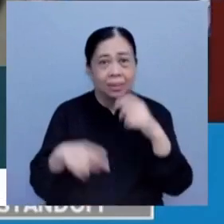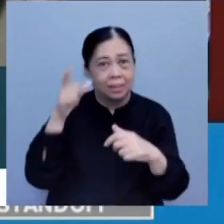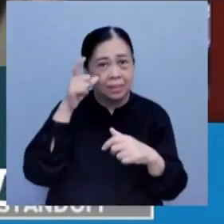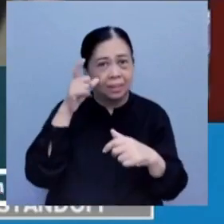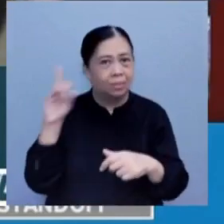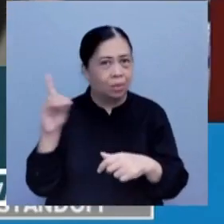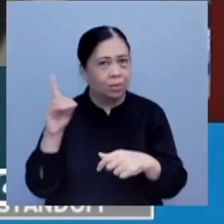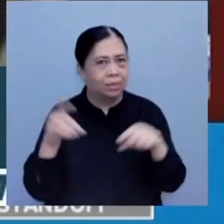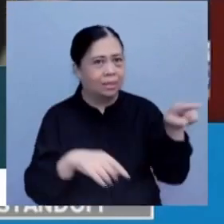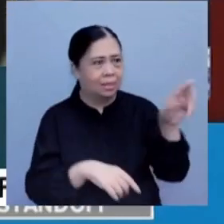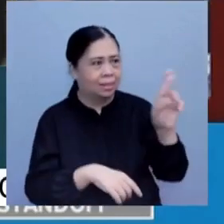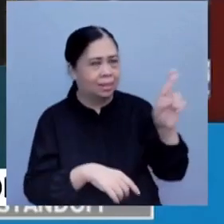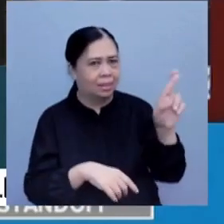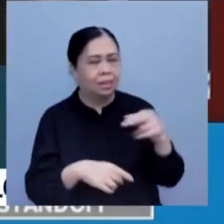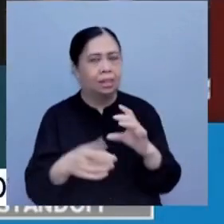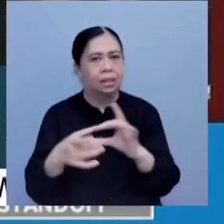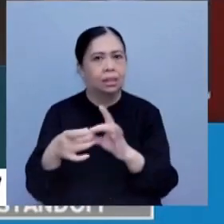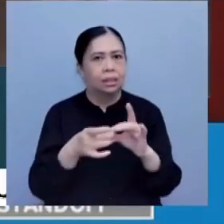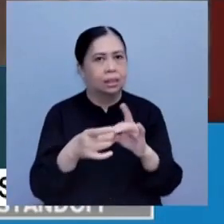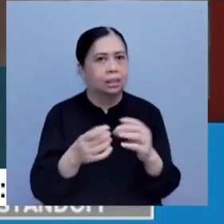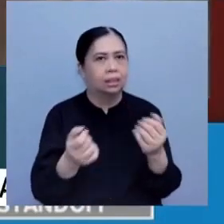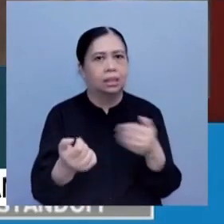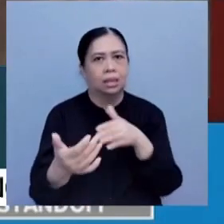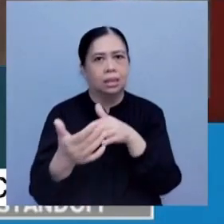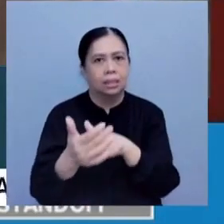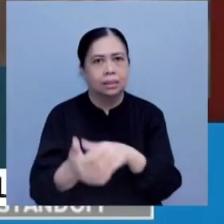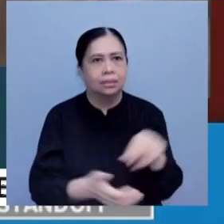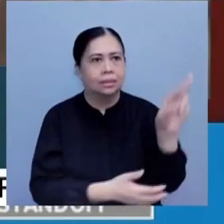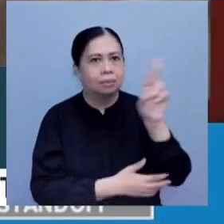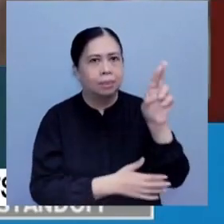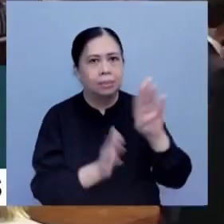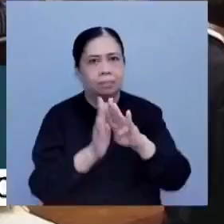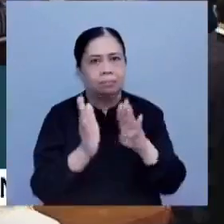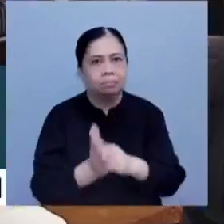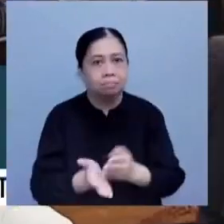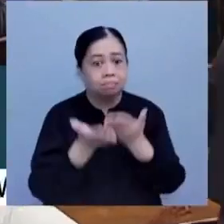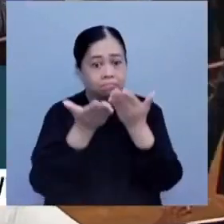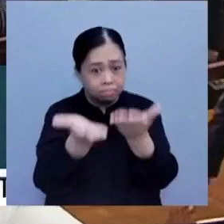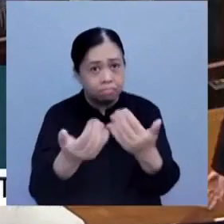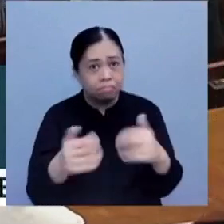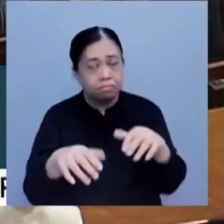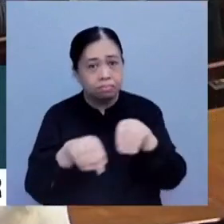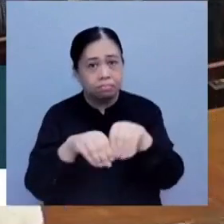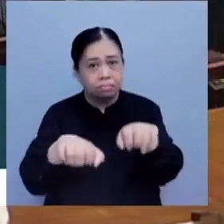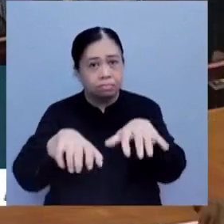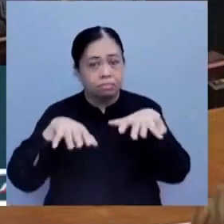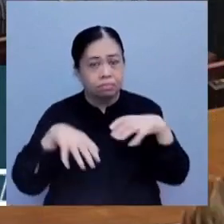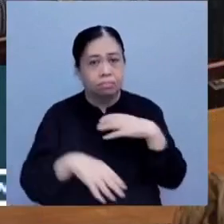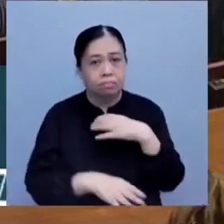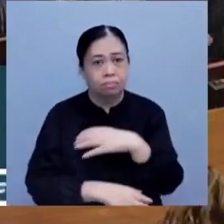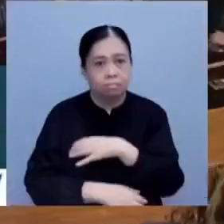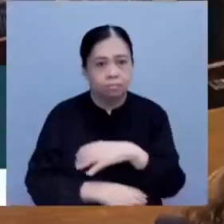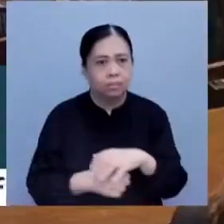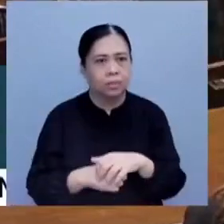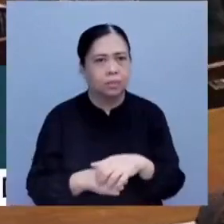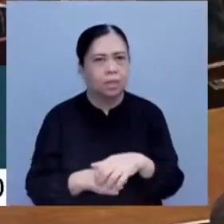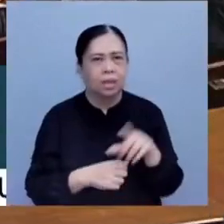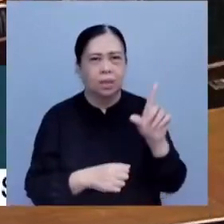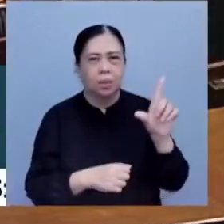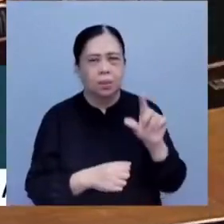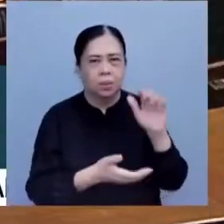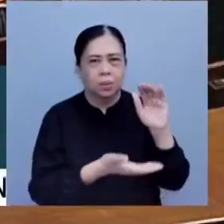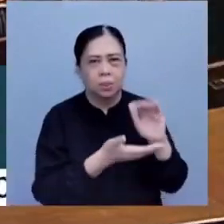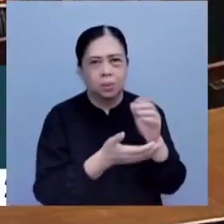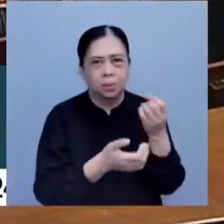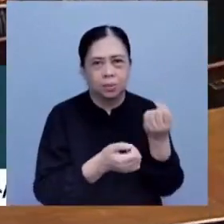voting with Nancy Pelosi against Republican bills that have been brought to the floor. McCarthy's party holds a slim majority in the House.